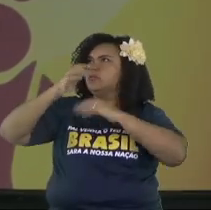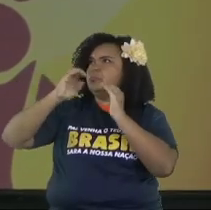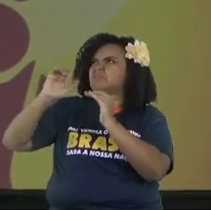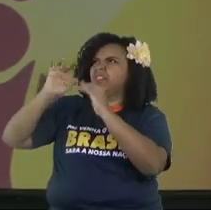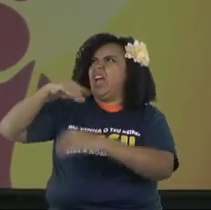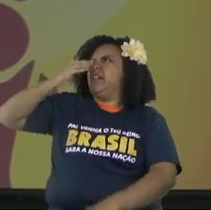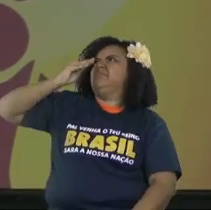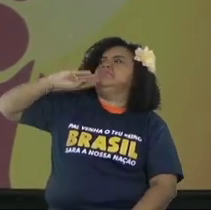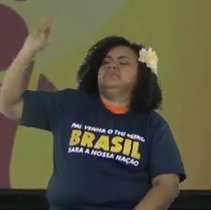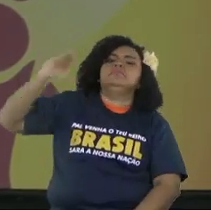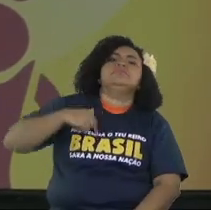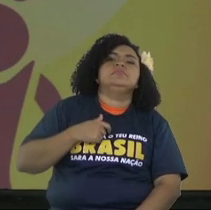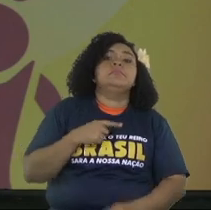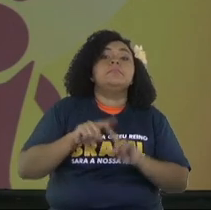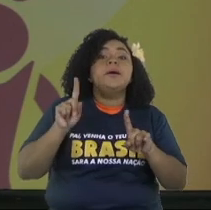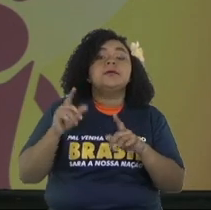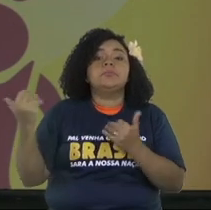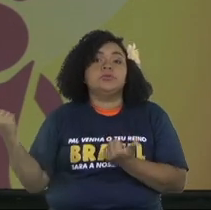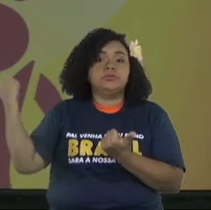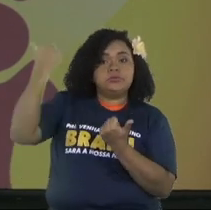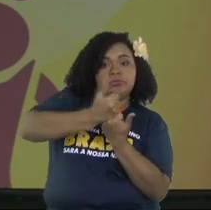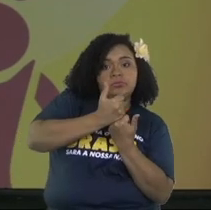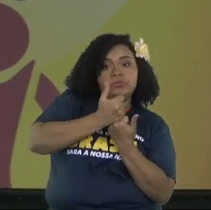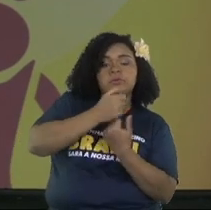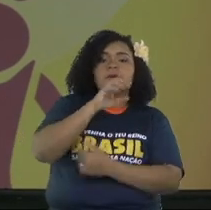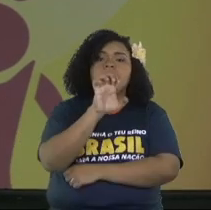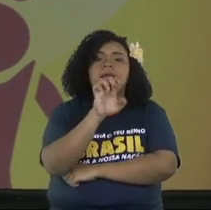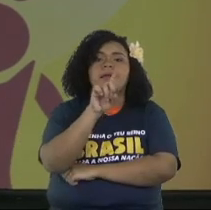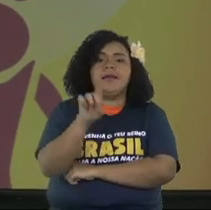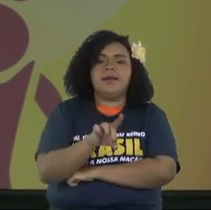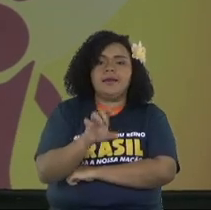and then a king called